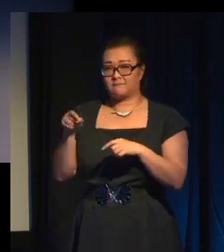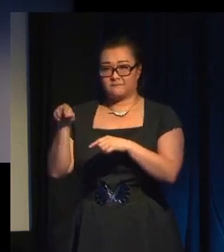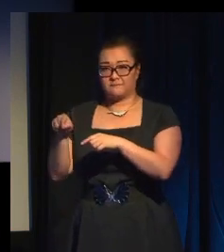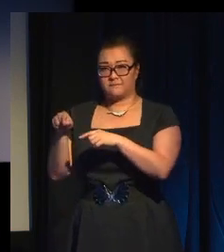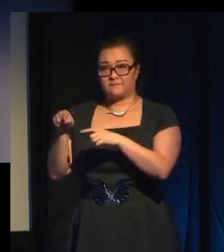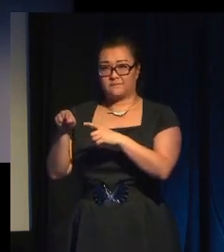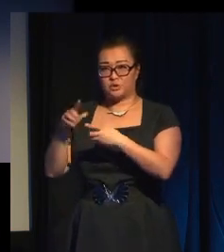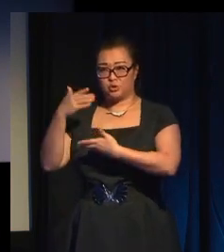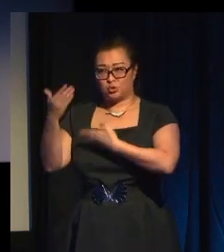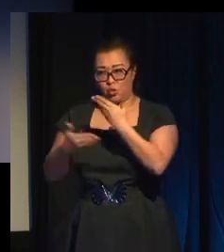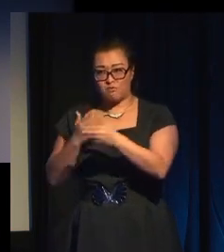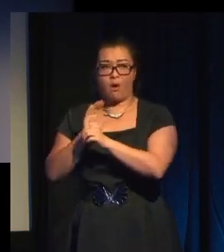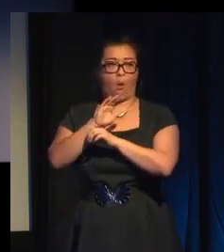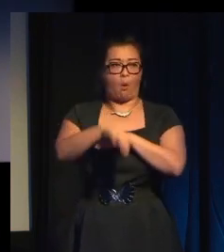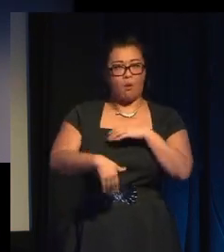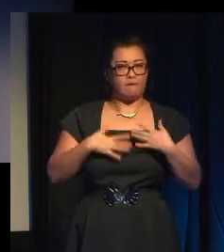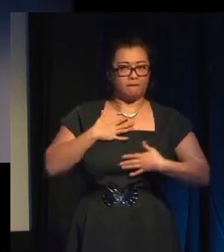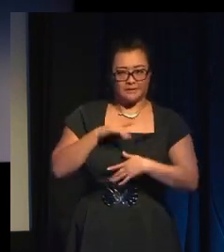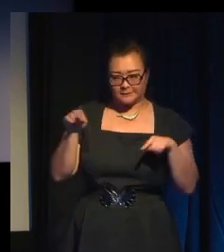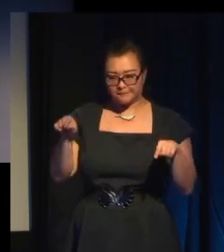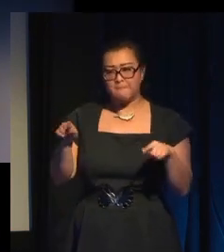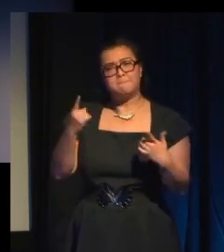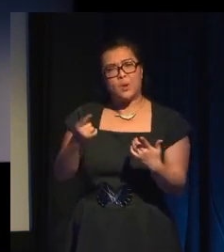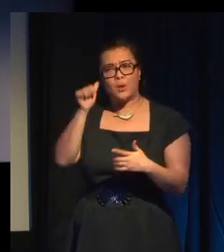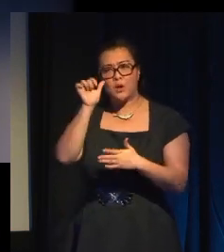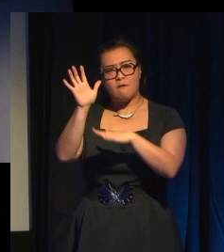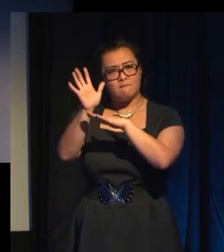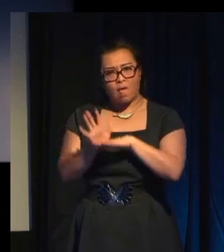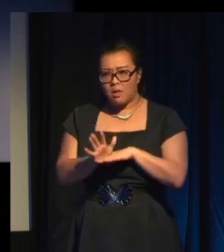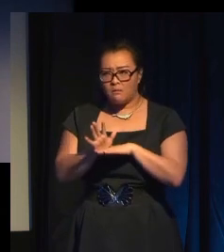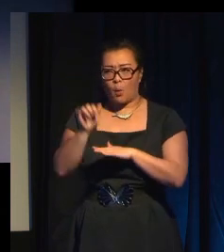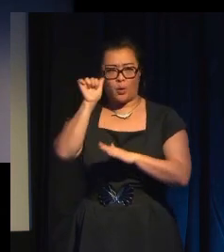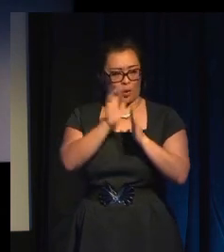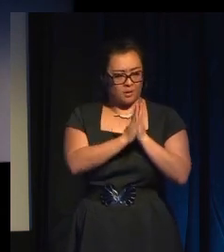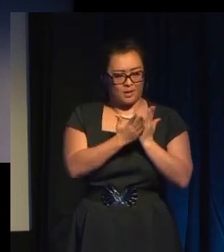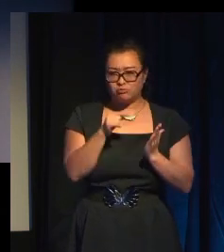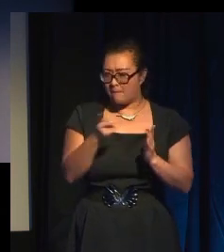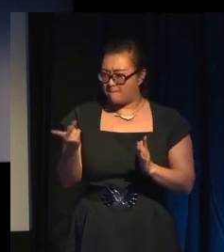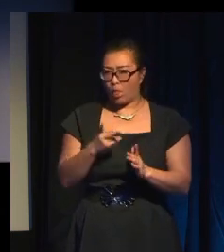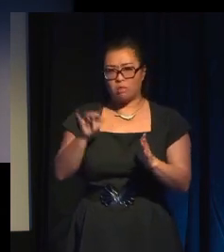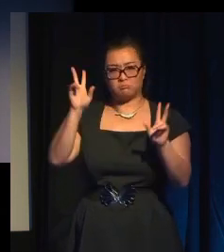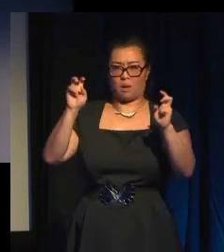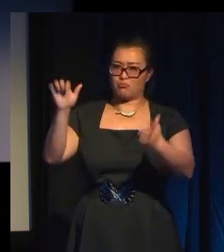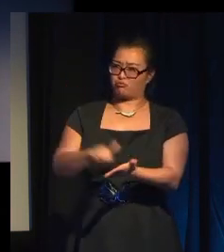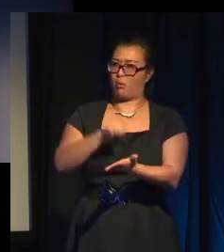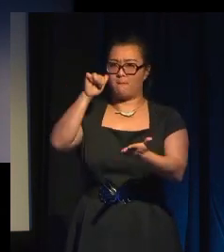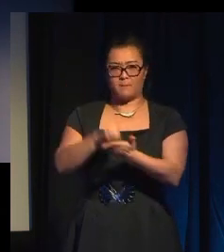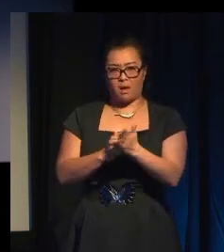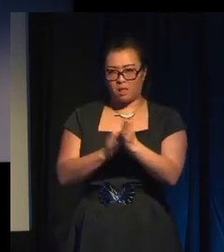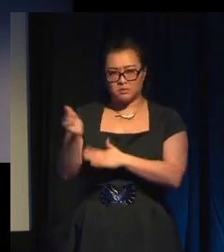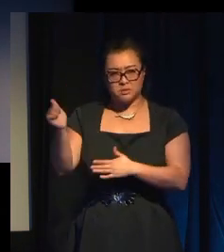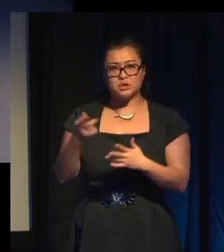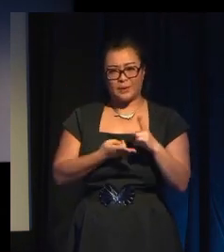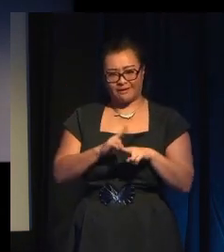Because we know that film and literature are proper culture. So, if we're more like them, then that's good. And that